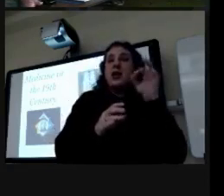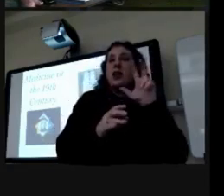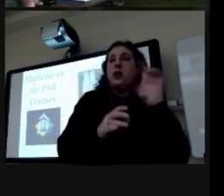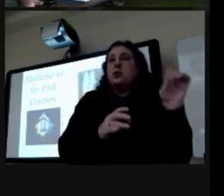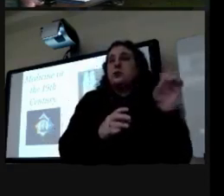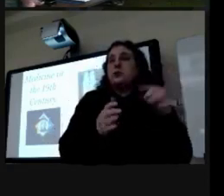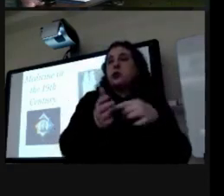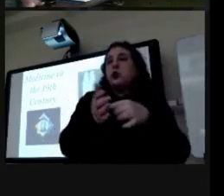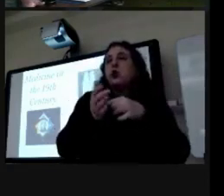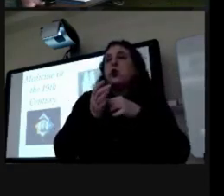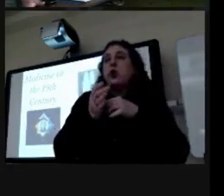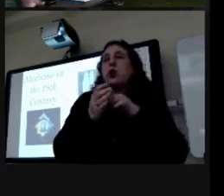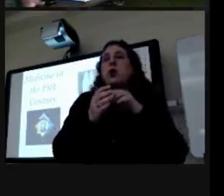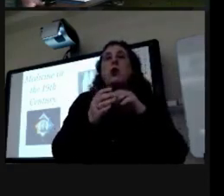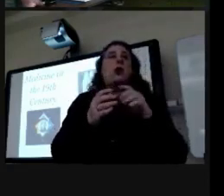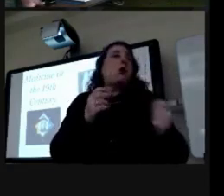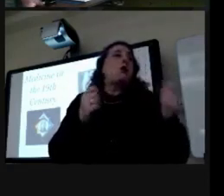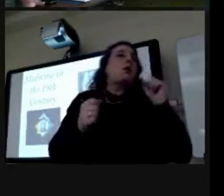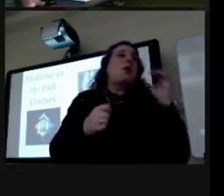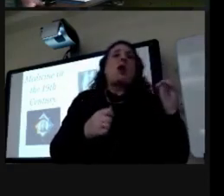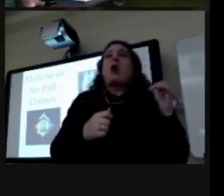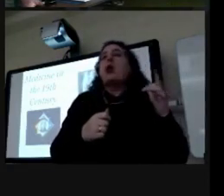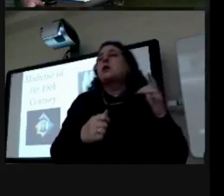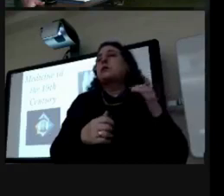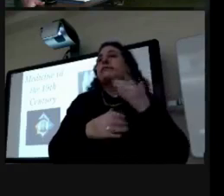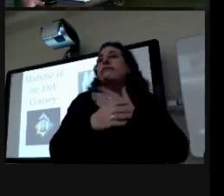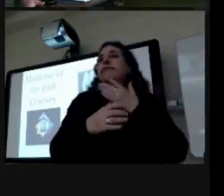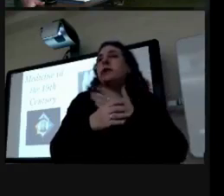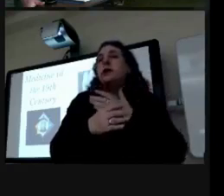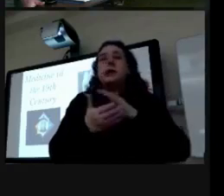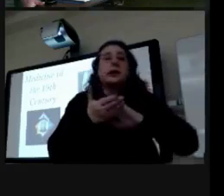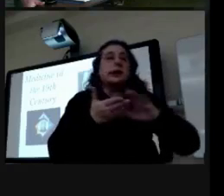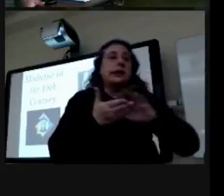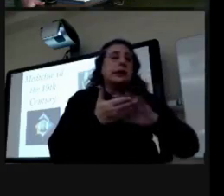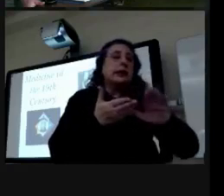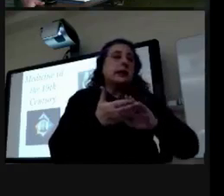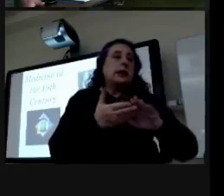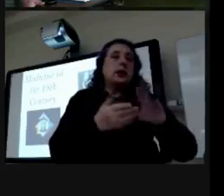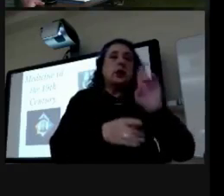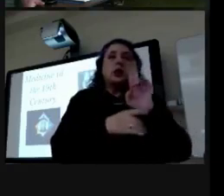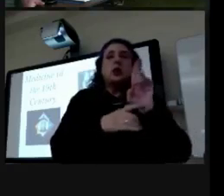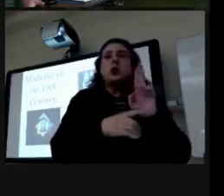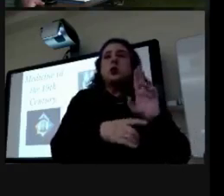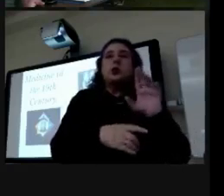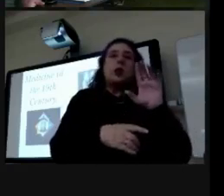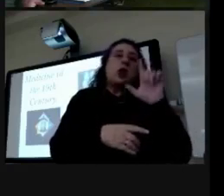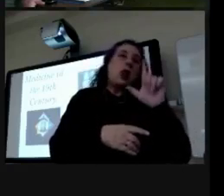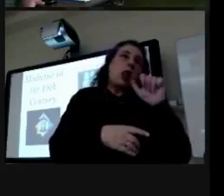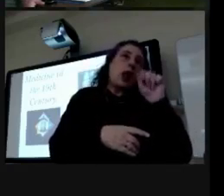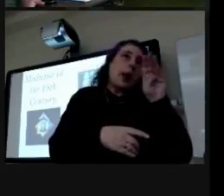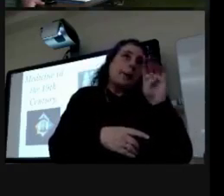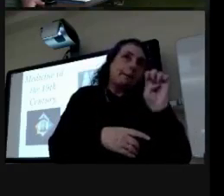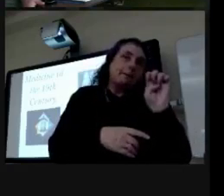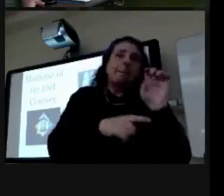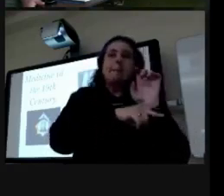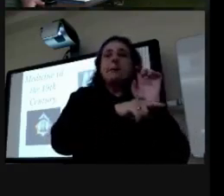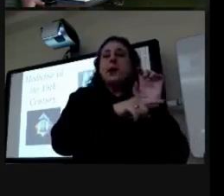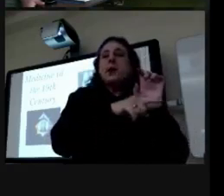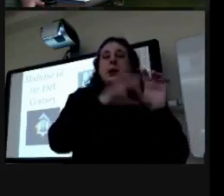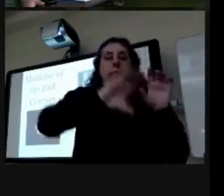to remove all nuisances on their premises to purify directly free use of lime while sellers samples gutters etc